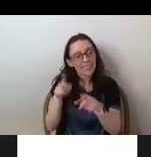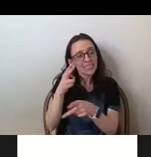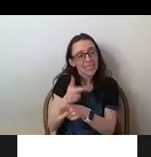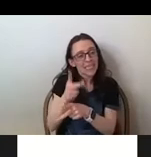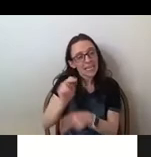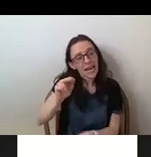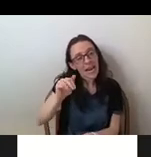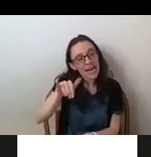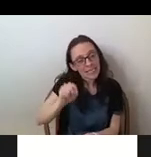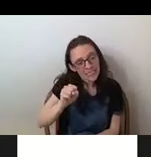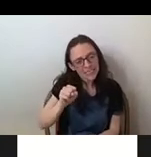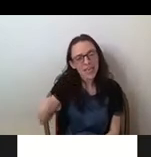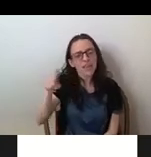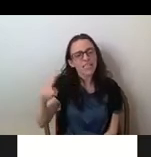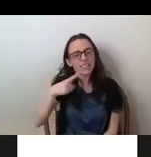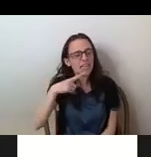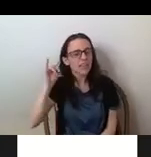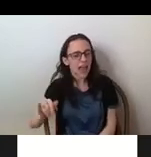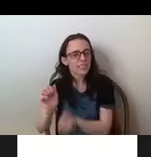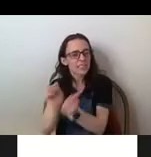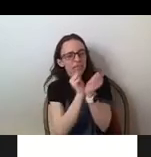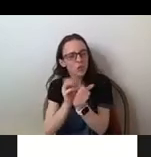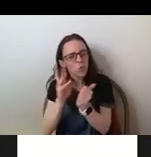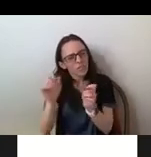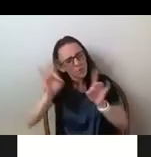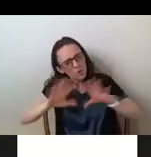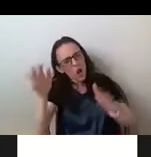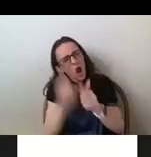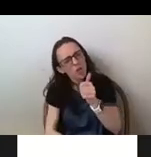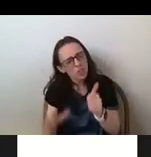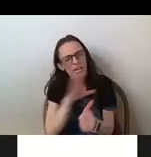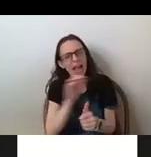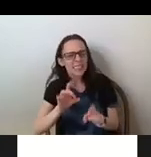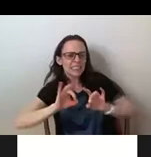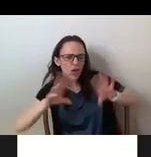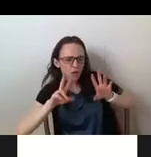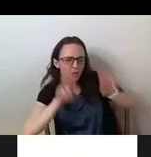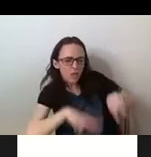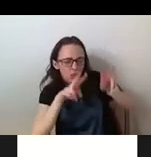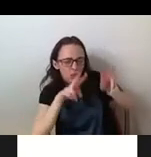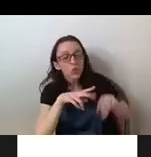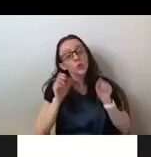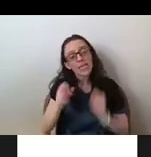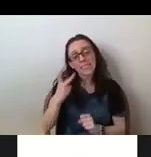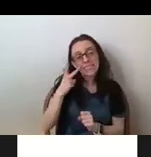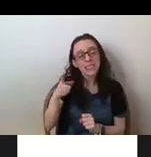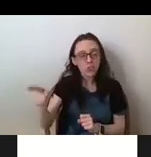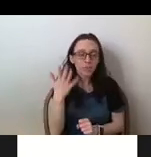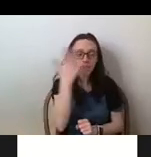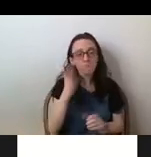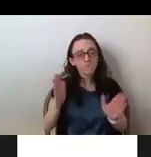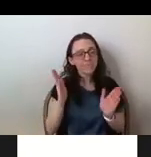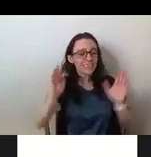slavery and harsh was harsh and demeaning. After all, they were depicted as happy and content with their duties. So you can see here that she looks pretty happy